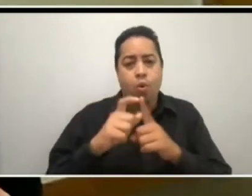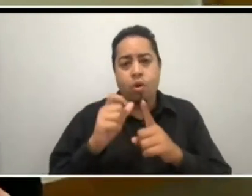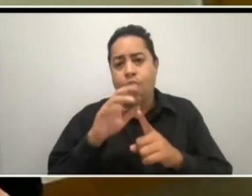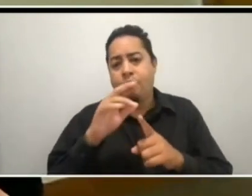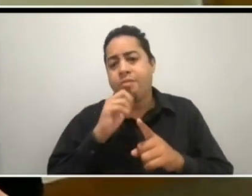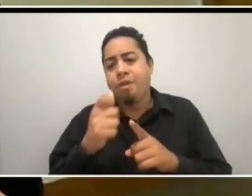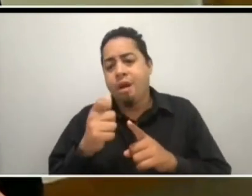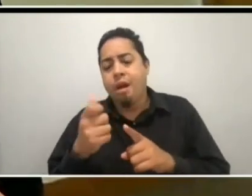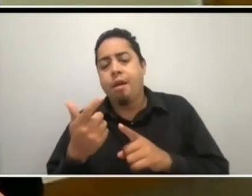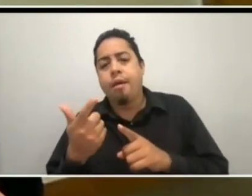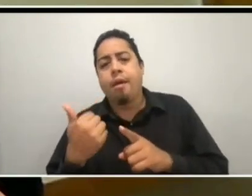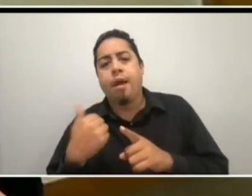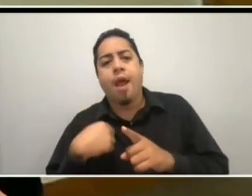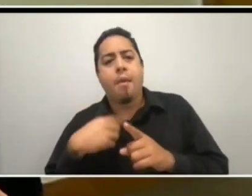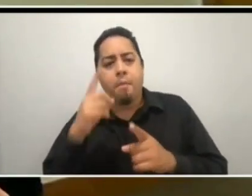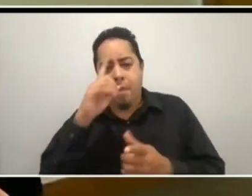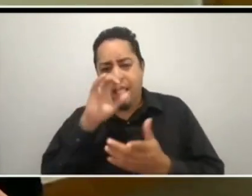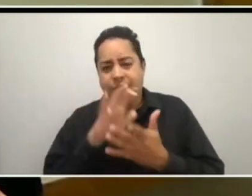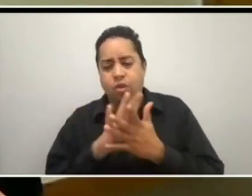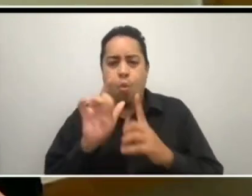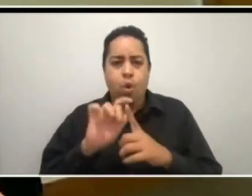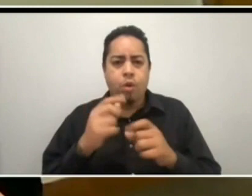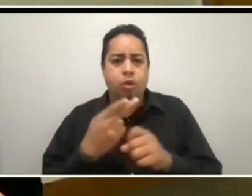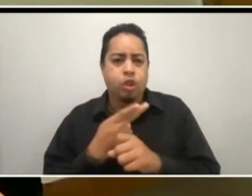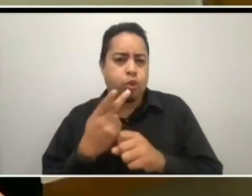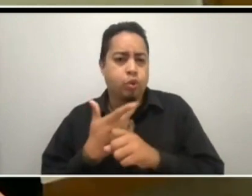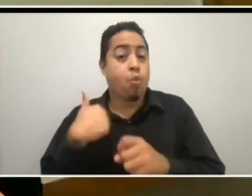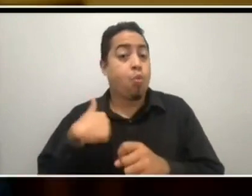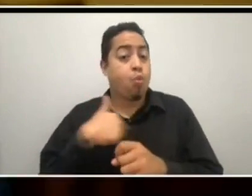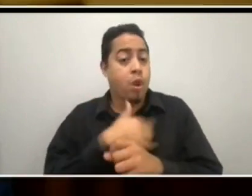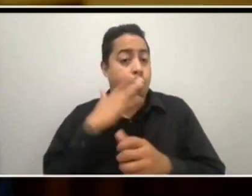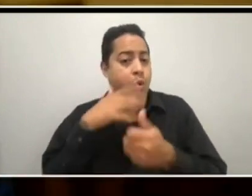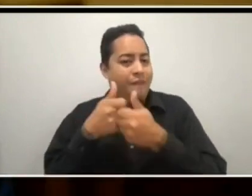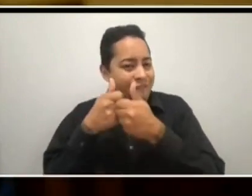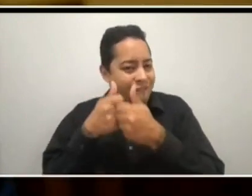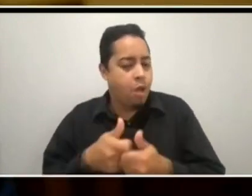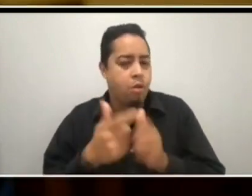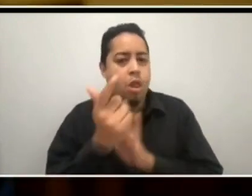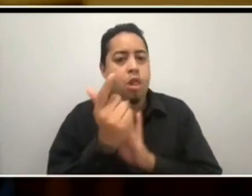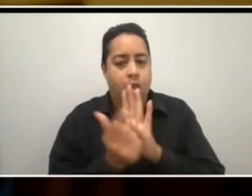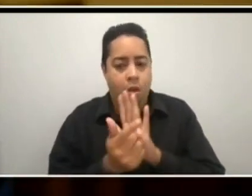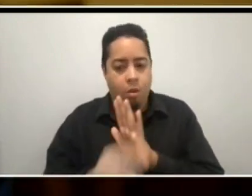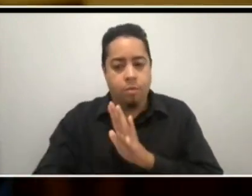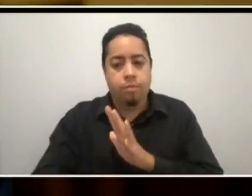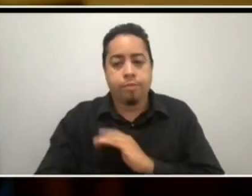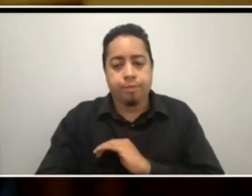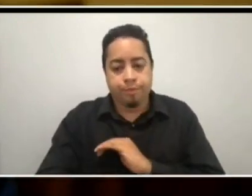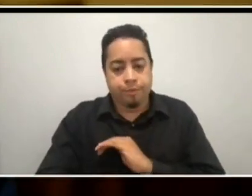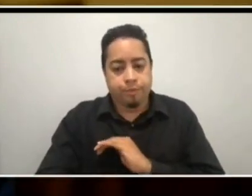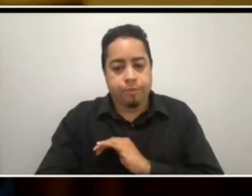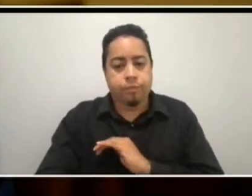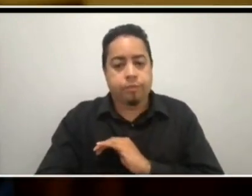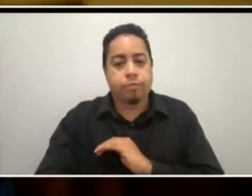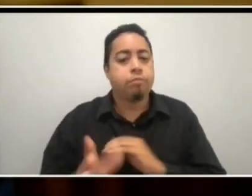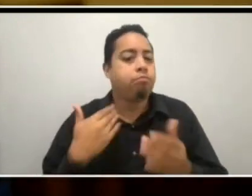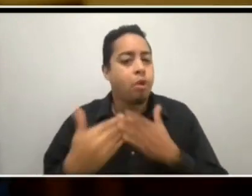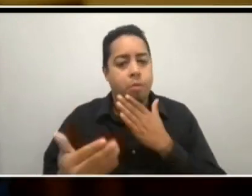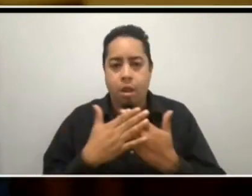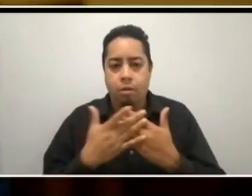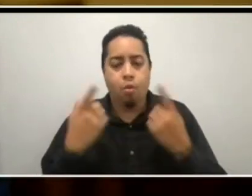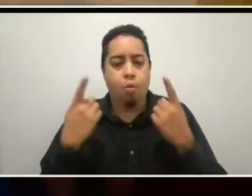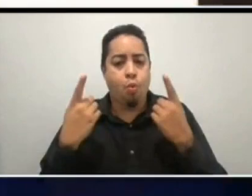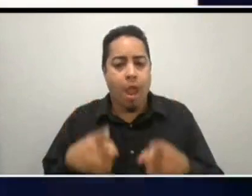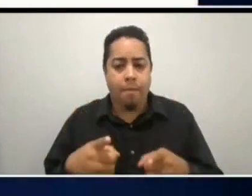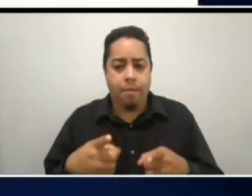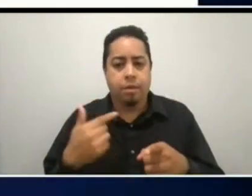I would have more likely used is we were going to follow the law. Nevertheless, the pressure continued. The next day, President